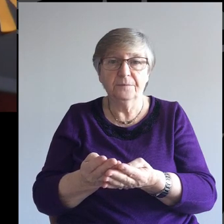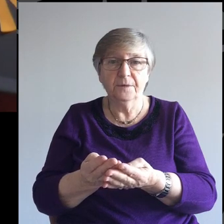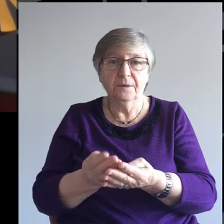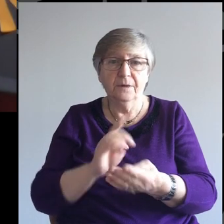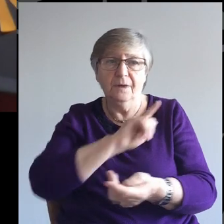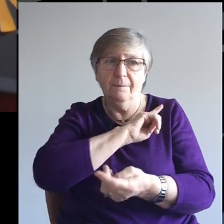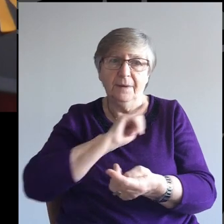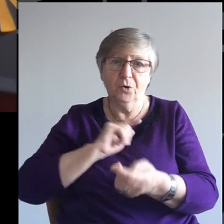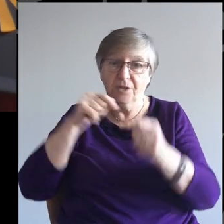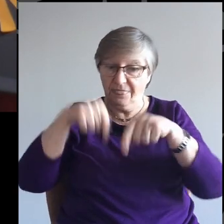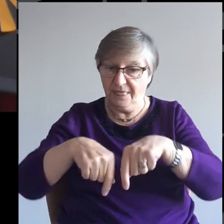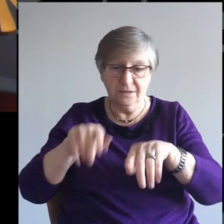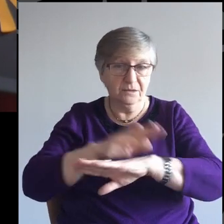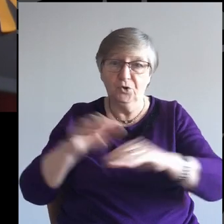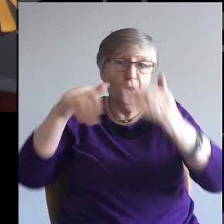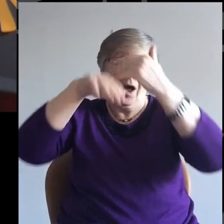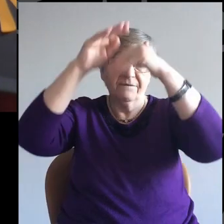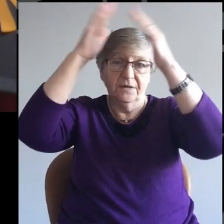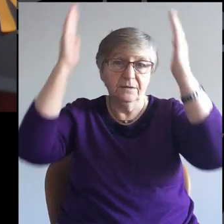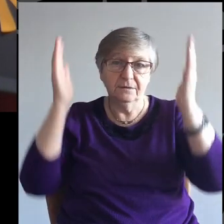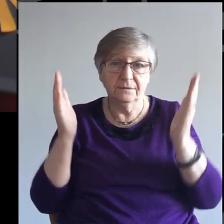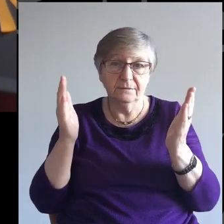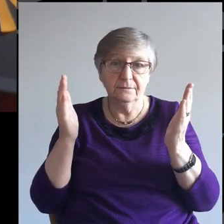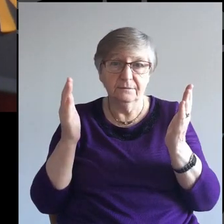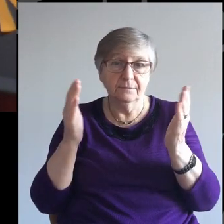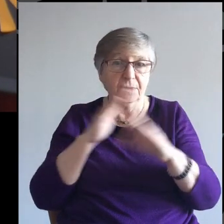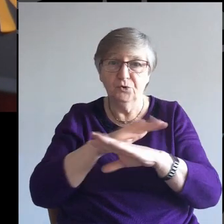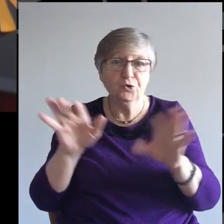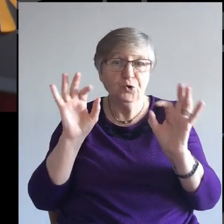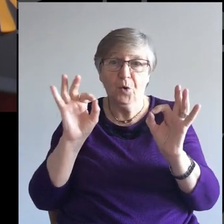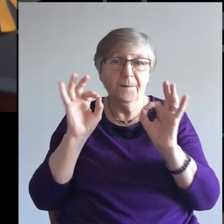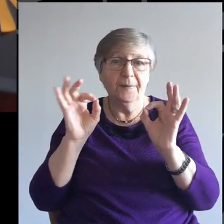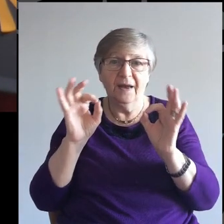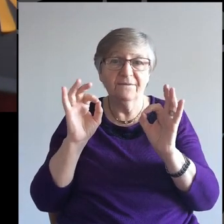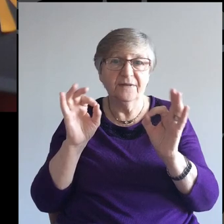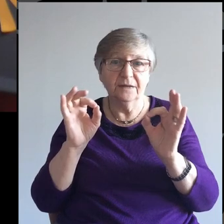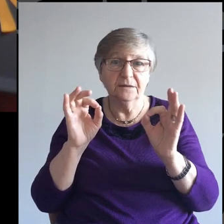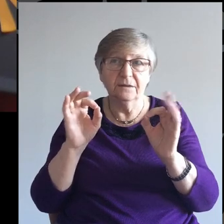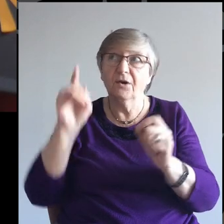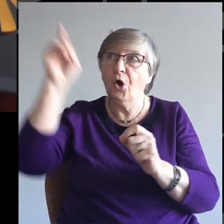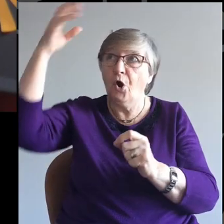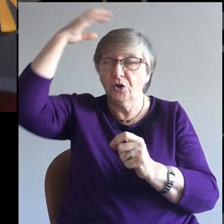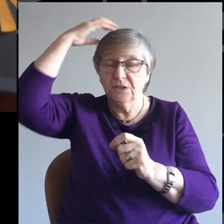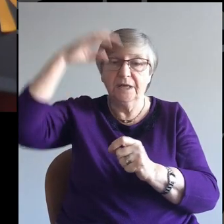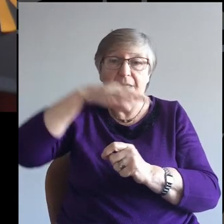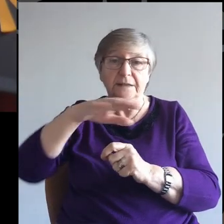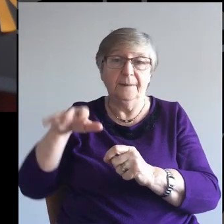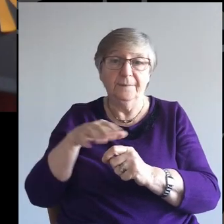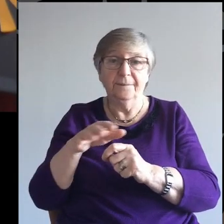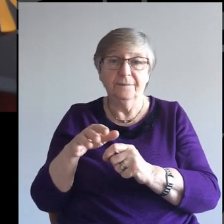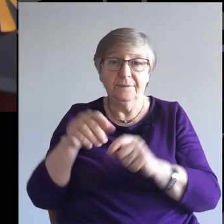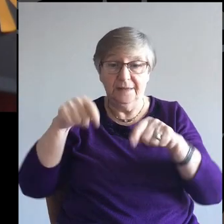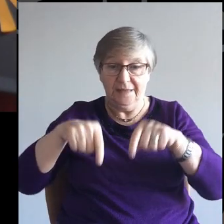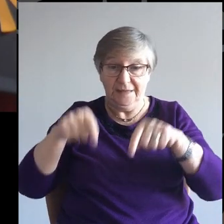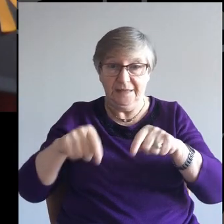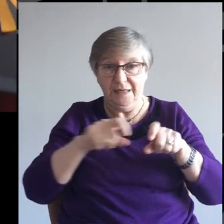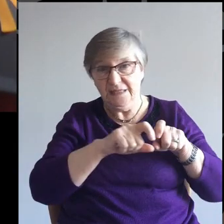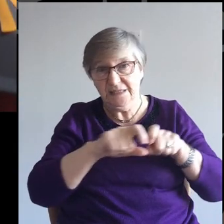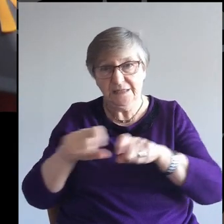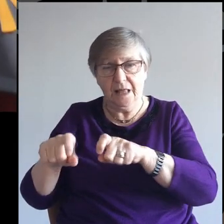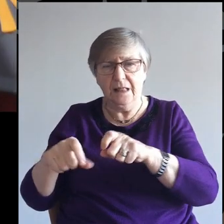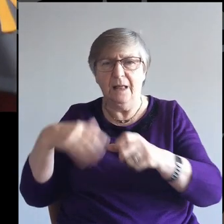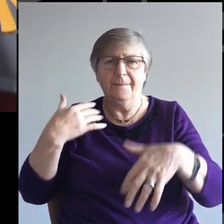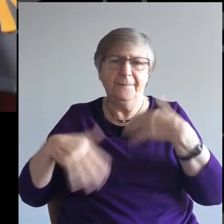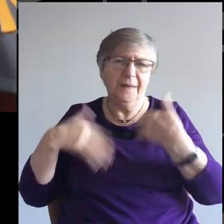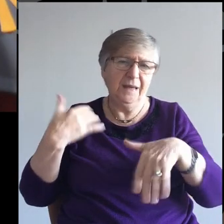Because this is not heaven, this is not the perfection of God's kingdom. Here there is still